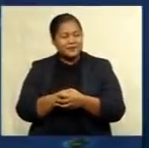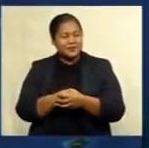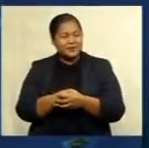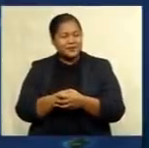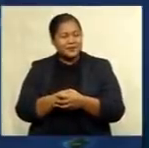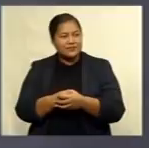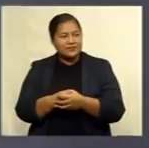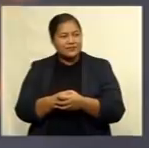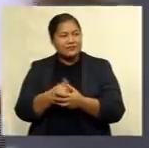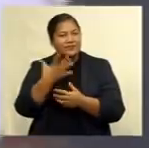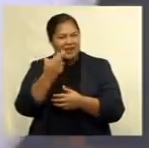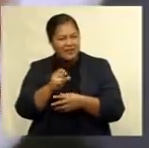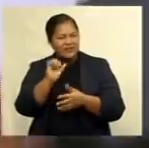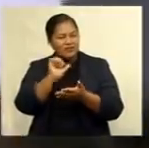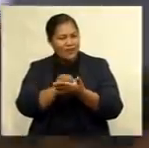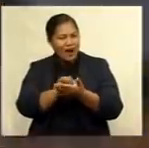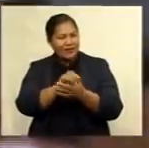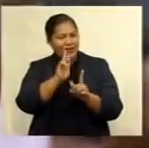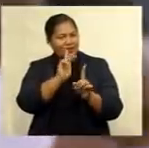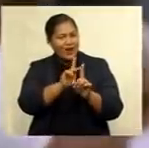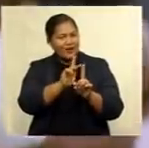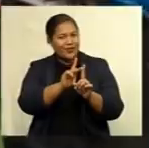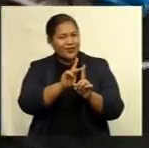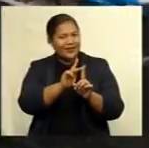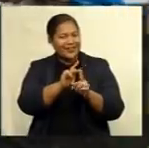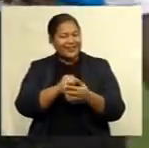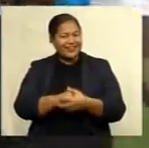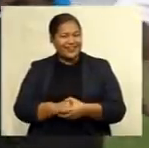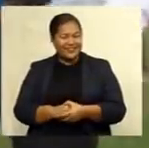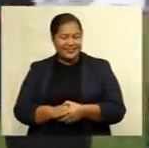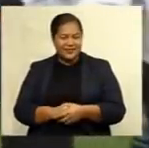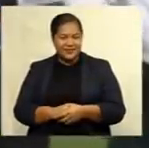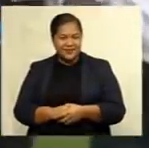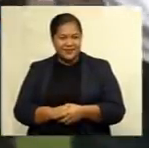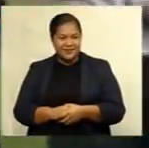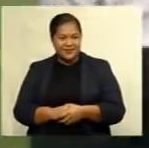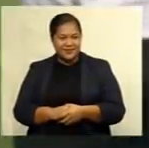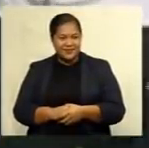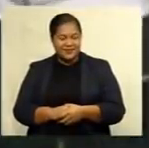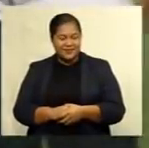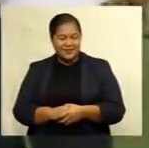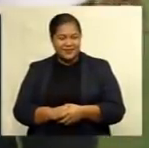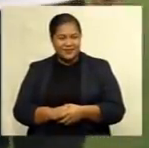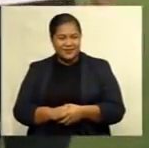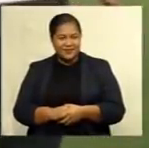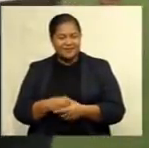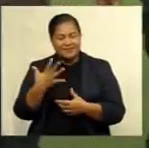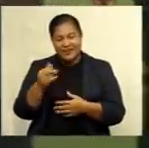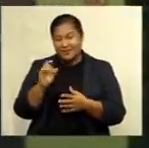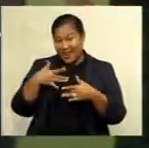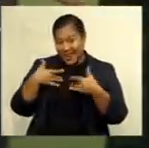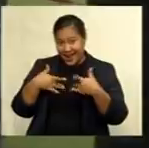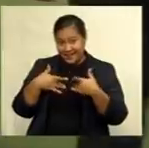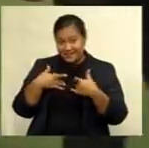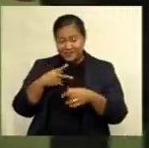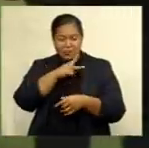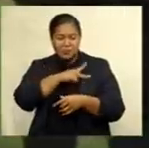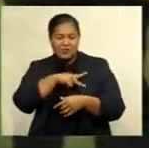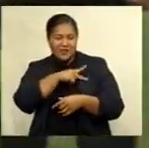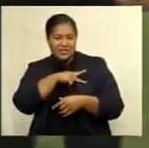having the right priorities and living a life of professional rugby.